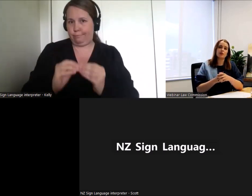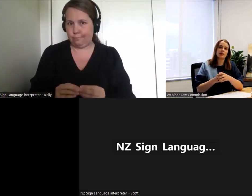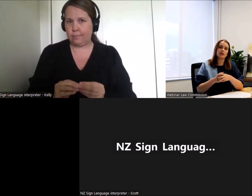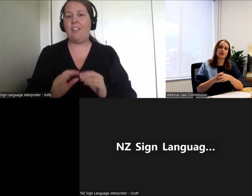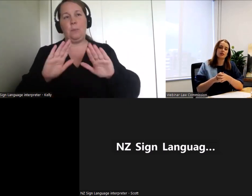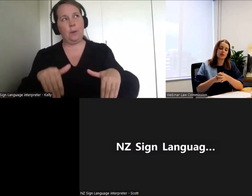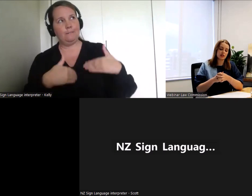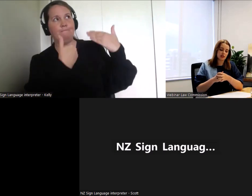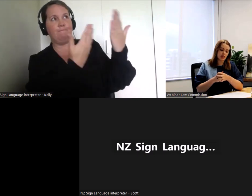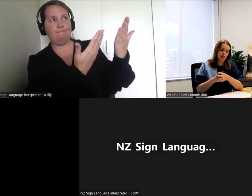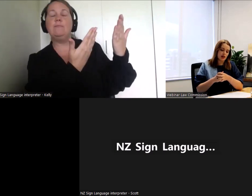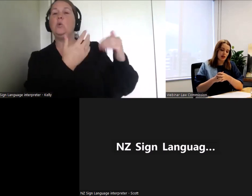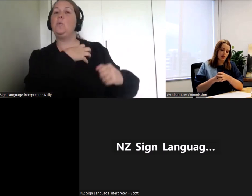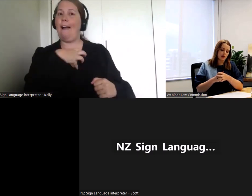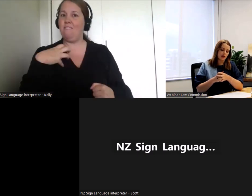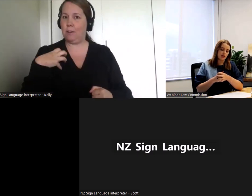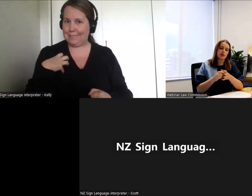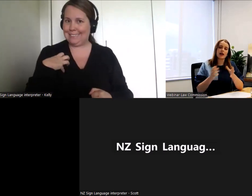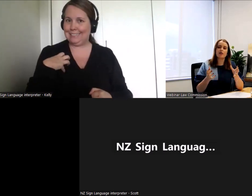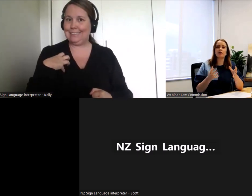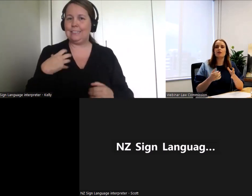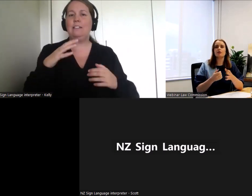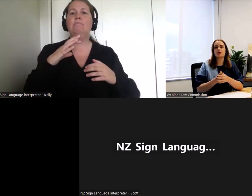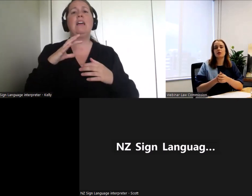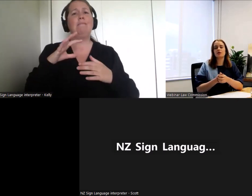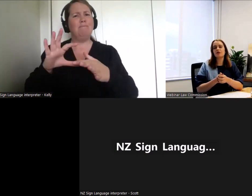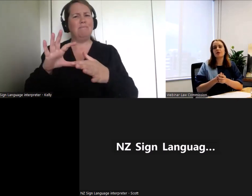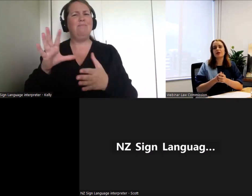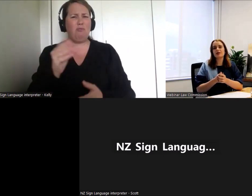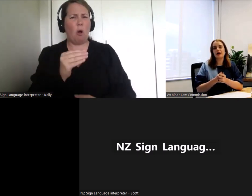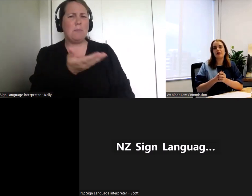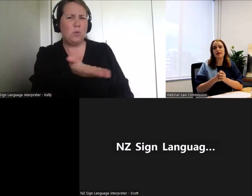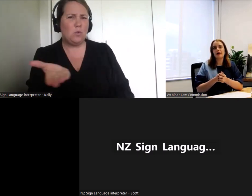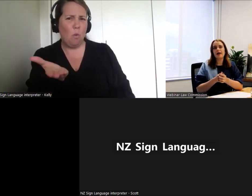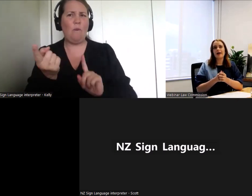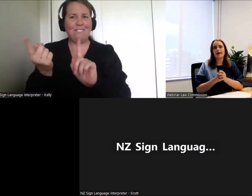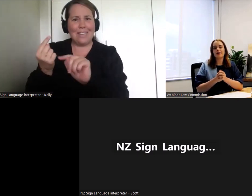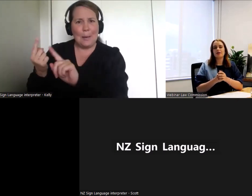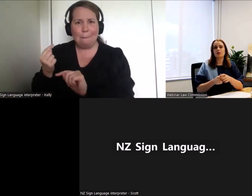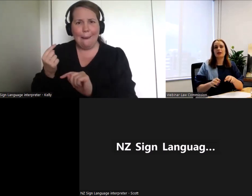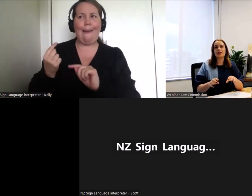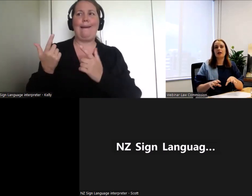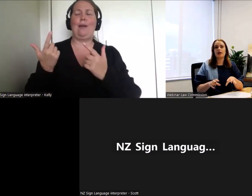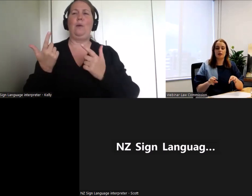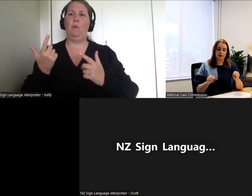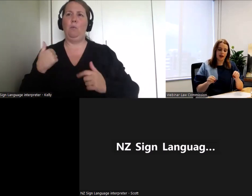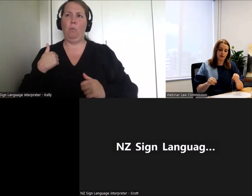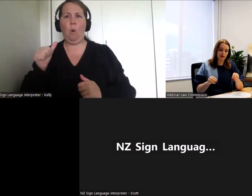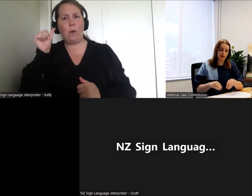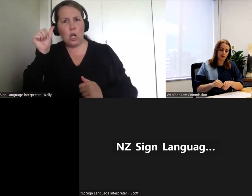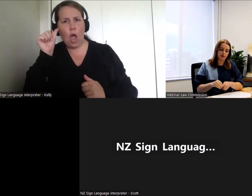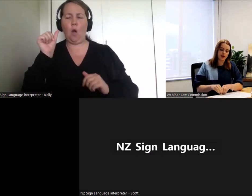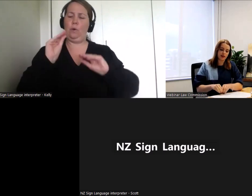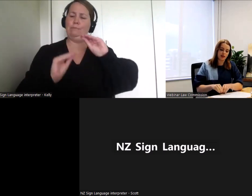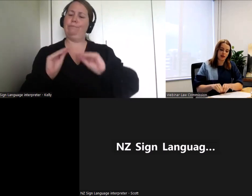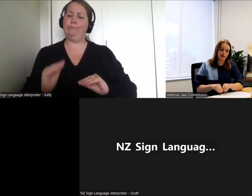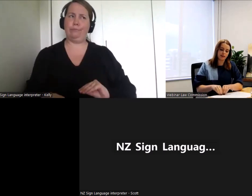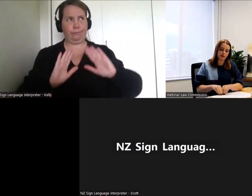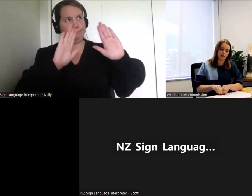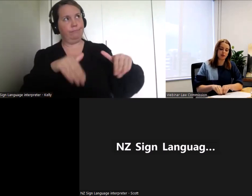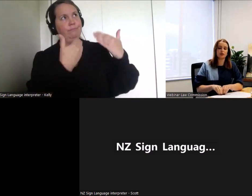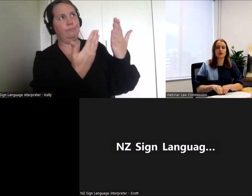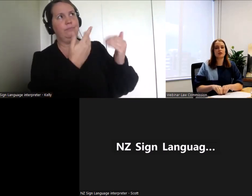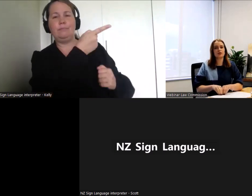work and what public has told us on how the law should be reformed in this area. And we are aiming to provide